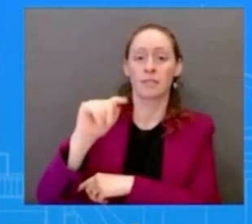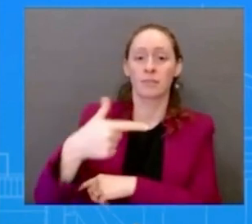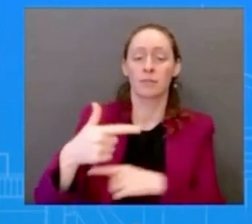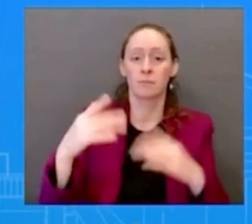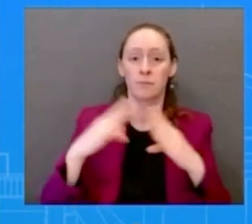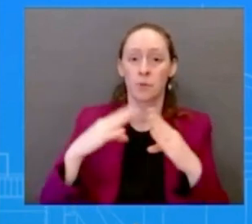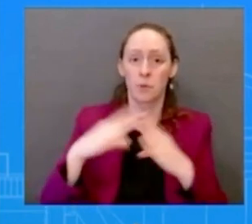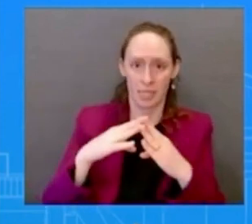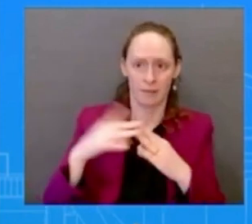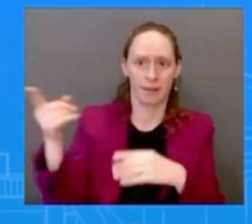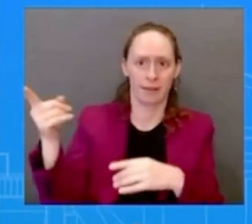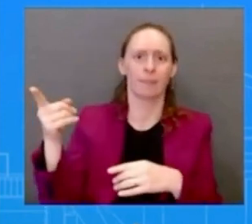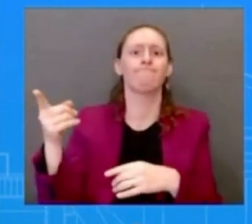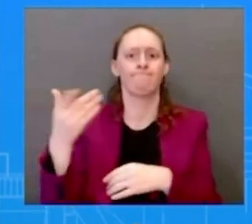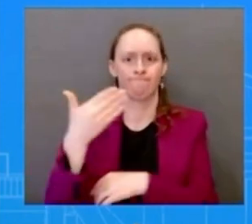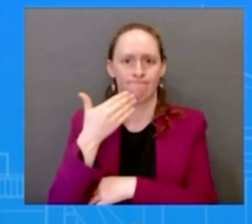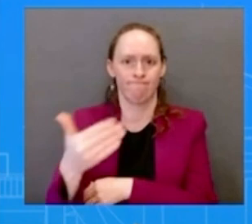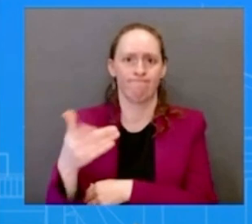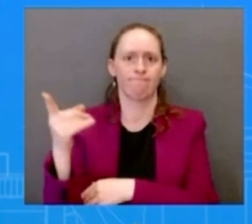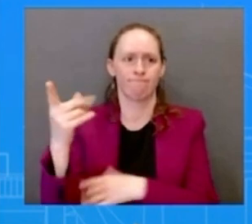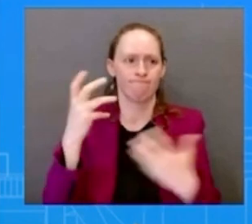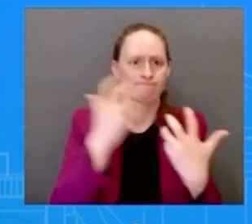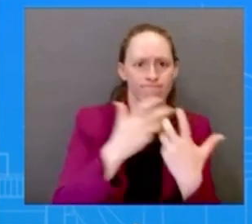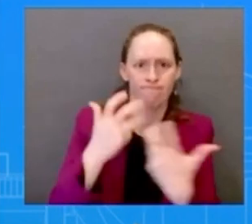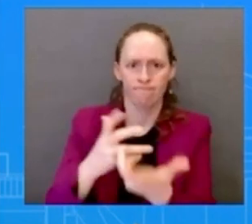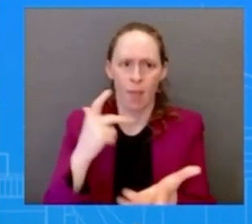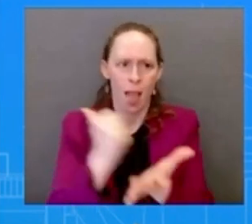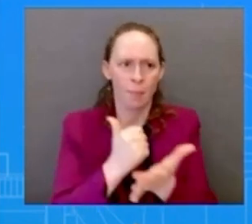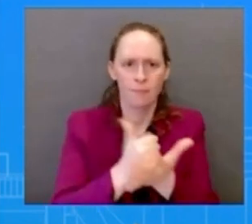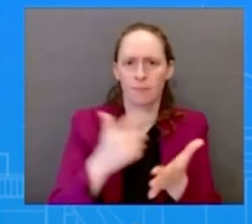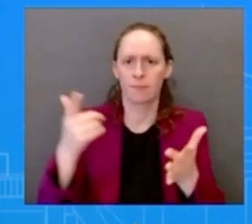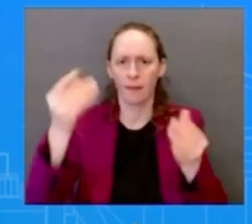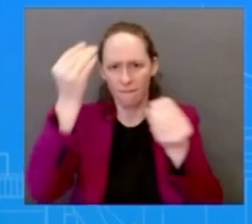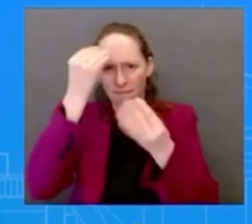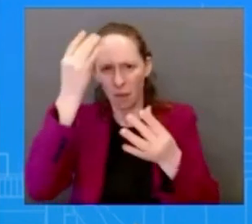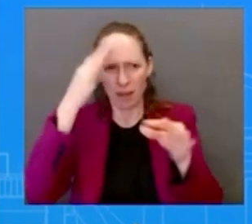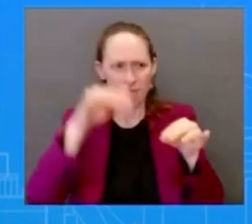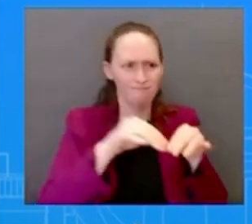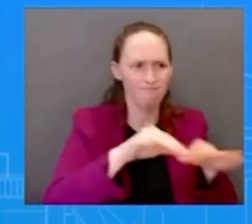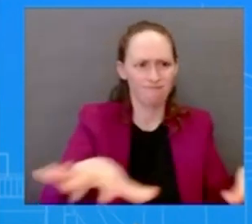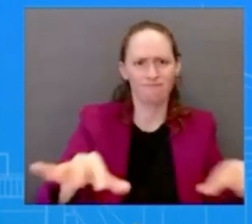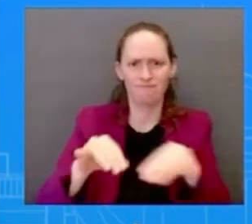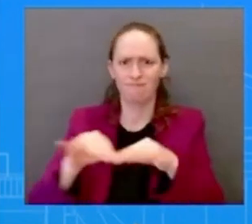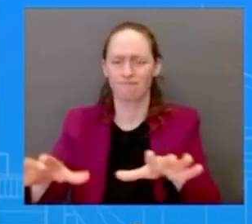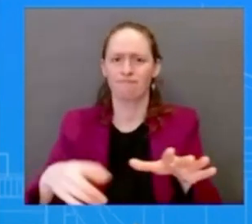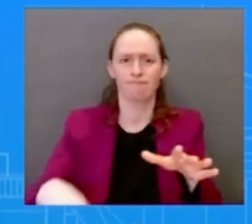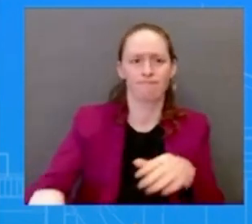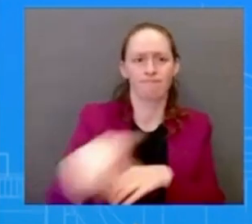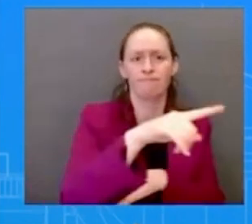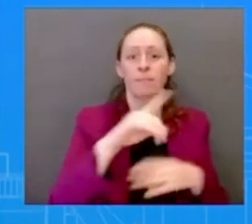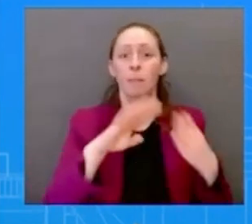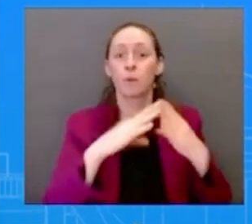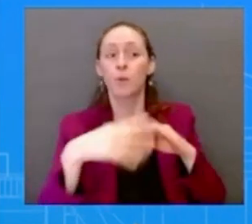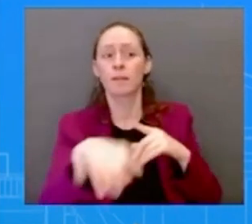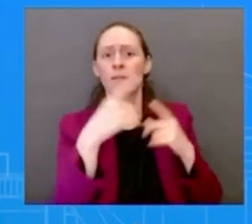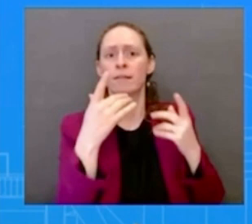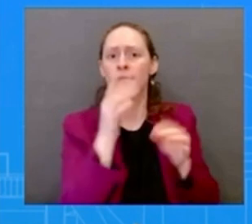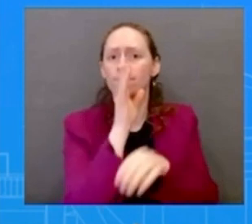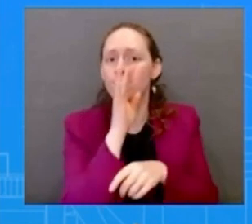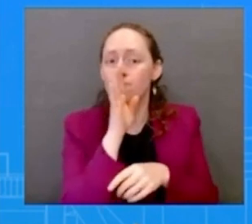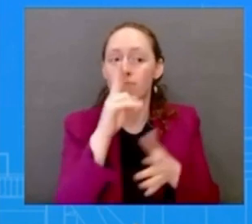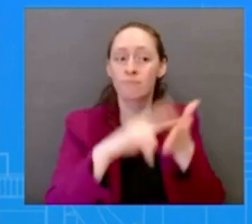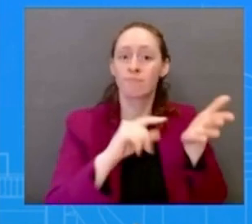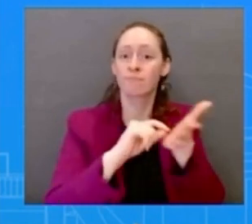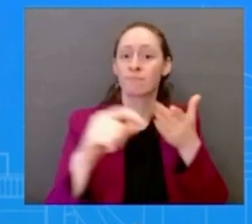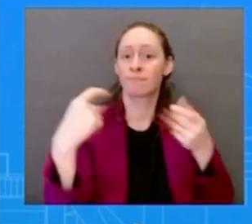Americans across the country as a strong and effective bilingual communicator Kevin is wicked wicked smart and